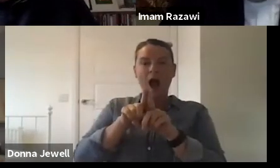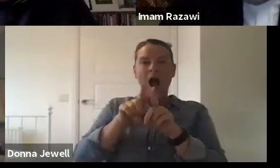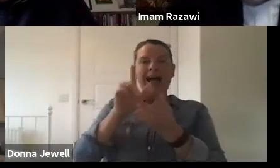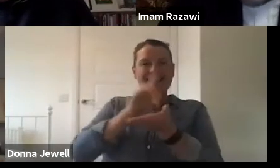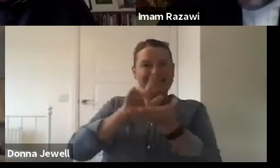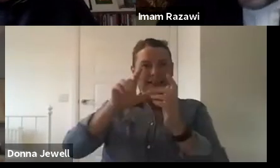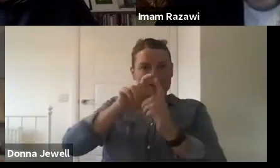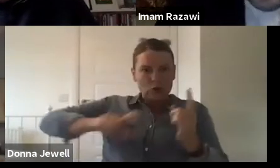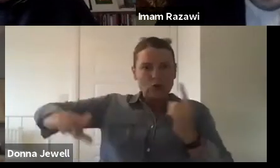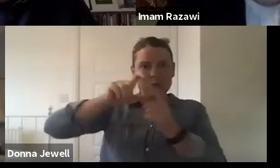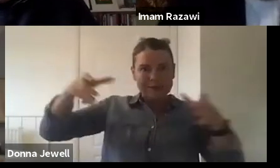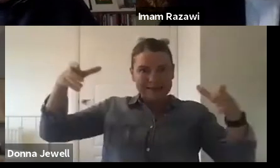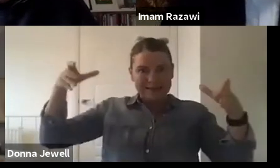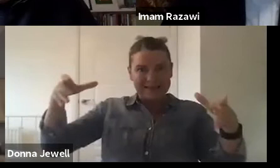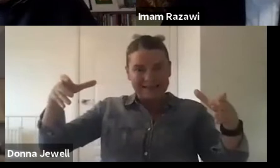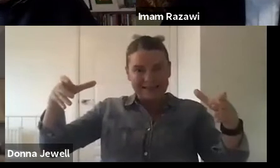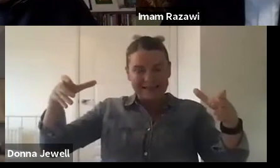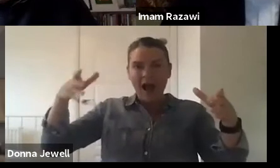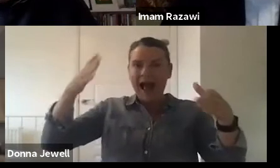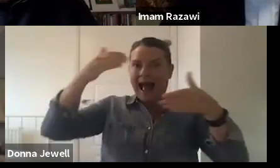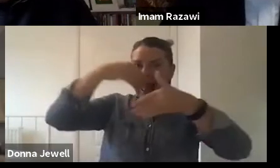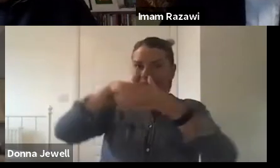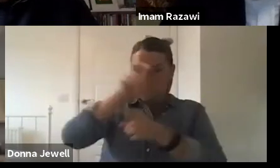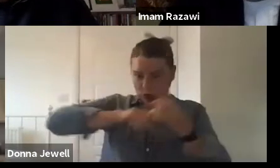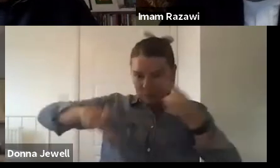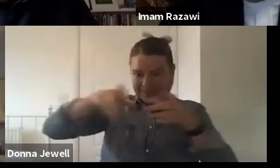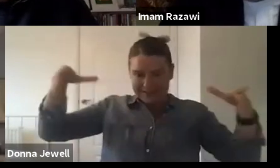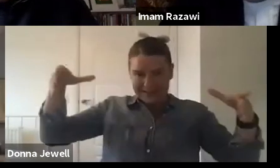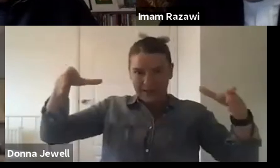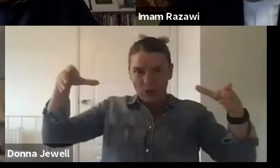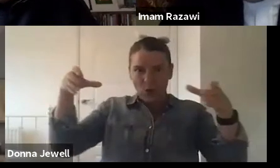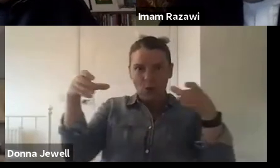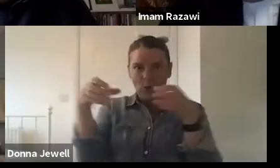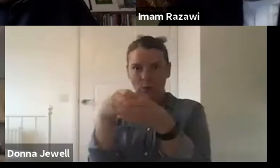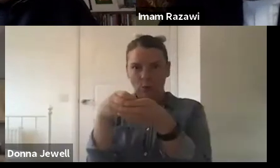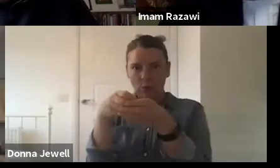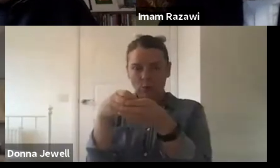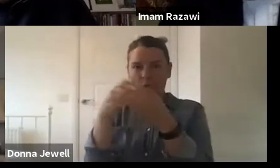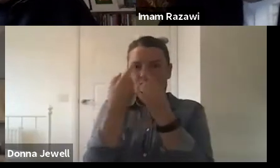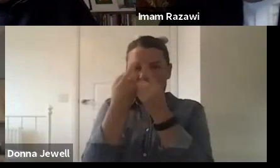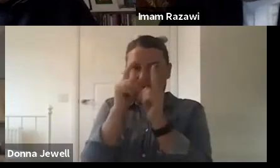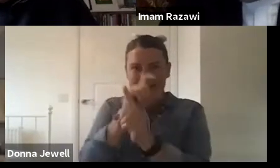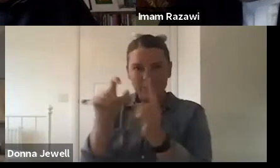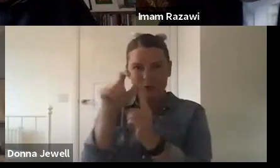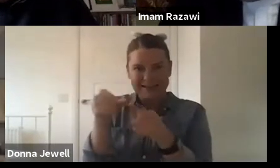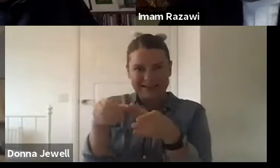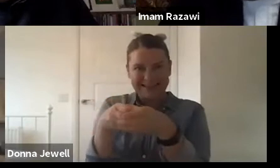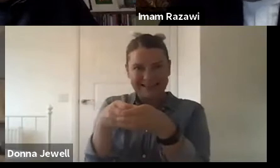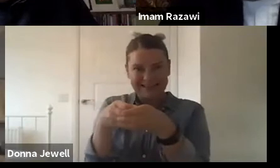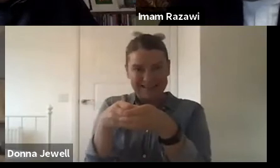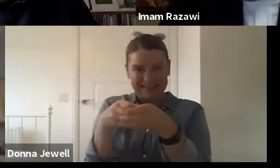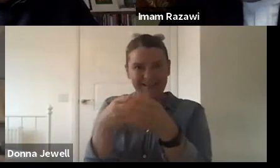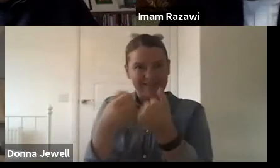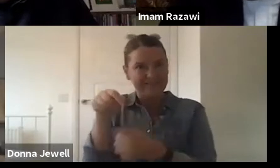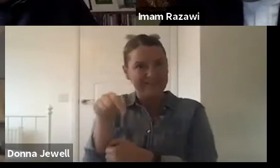would say a macrocosm, which is, which is a city or even a country, it can be reflective of that. And I think if you, I know that there's, there could be issues with